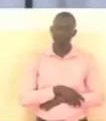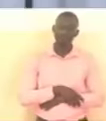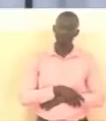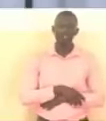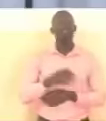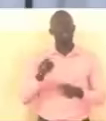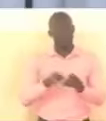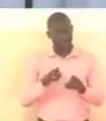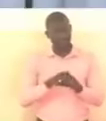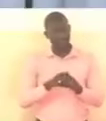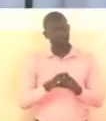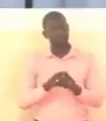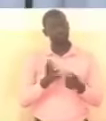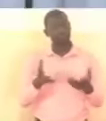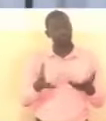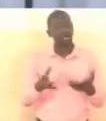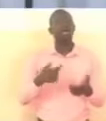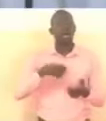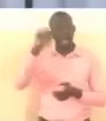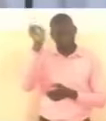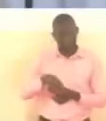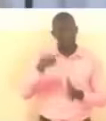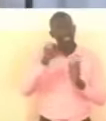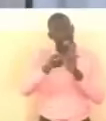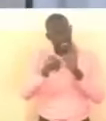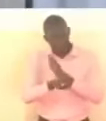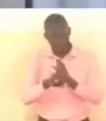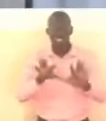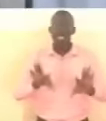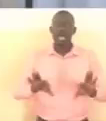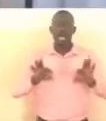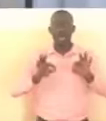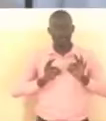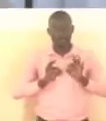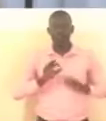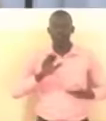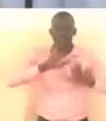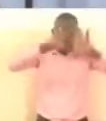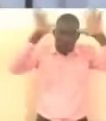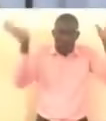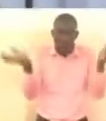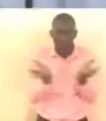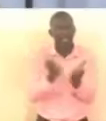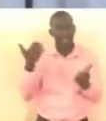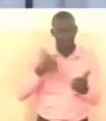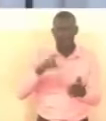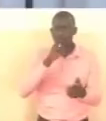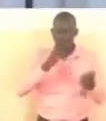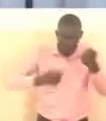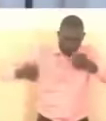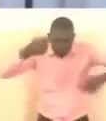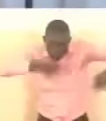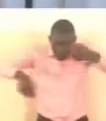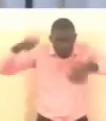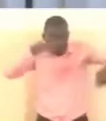and gentlemen as always i must express appreciation to all those who contributed